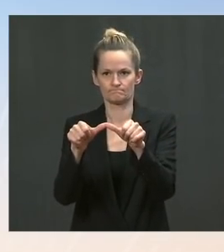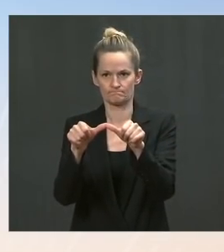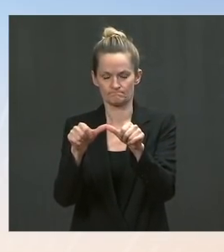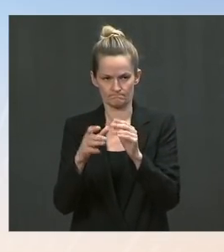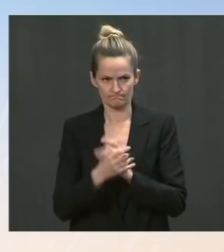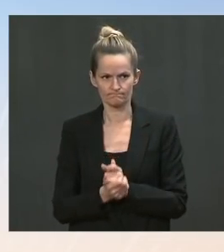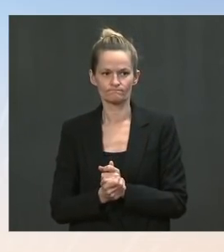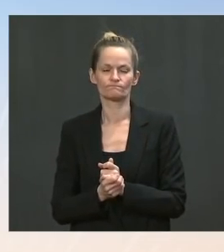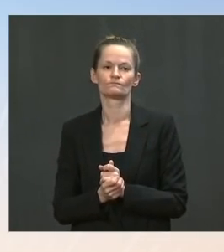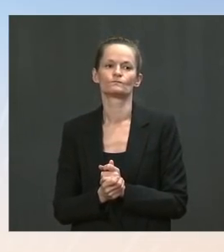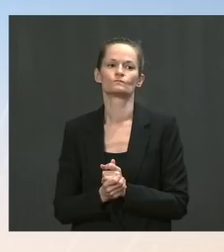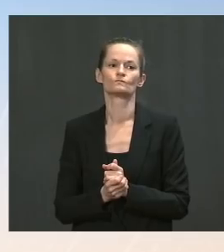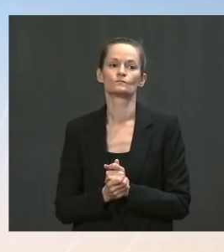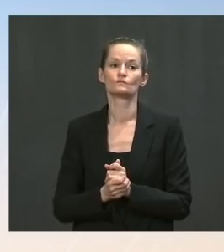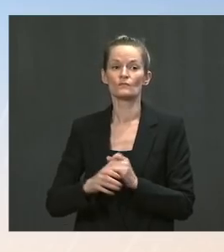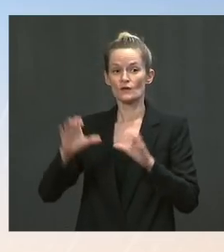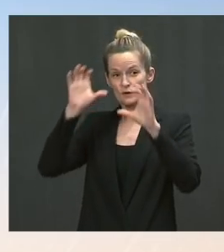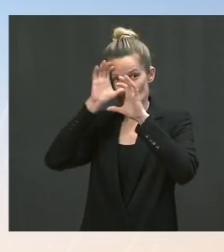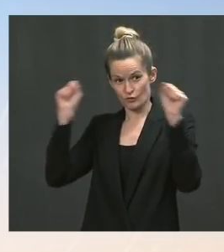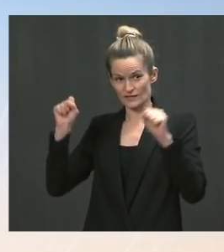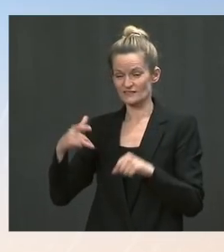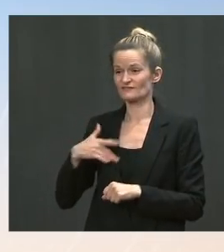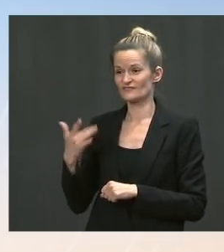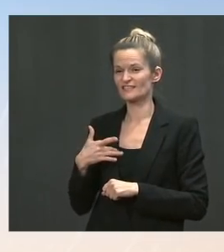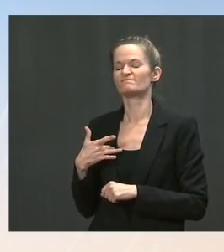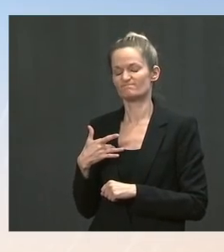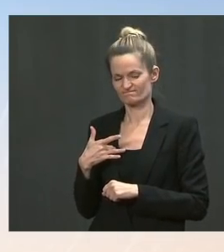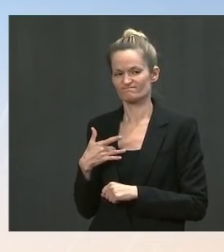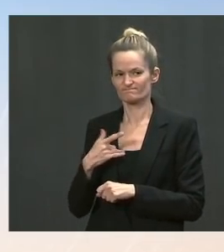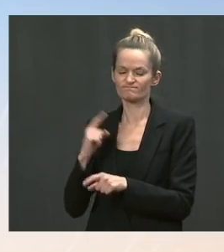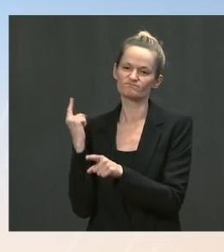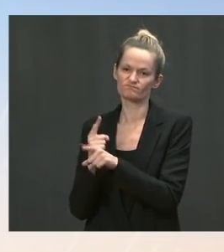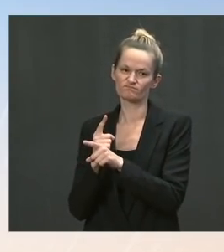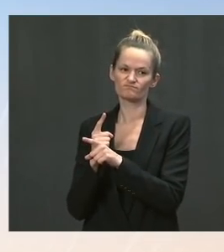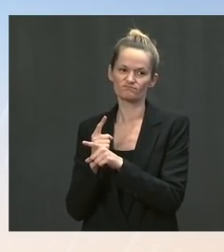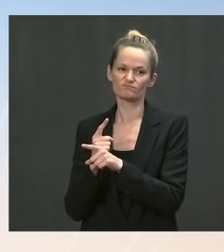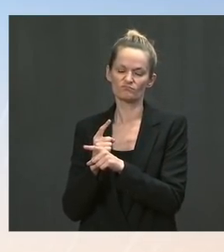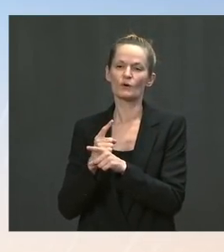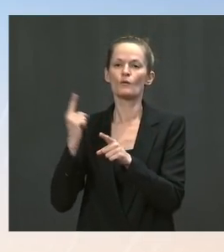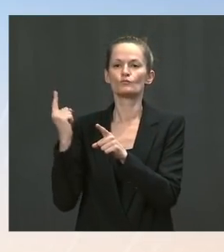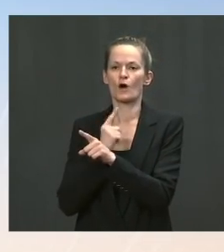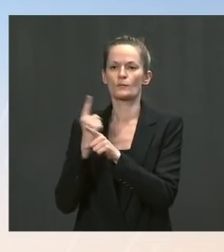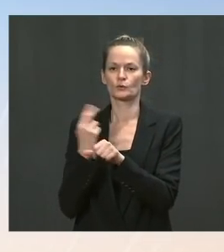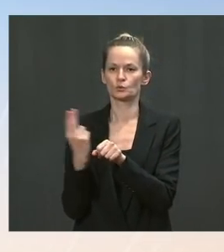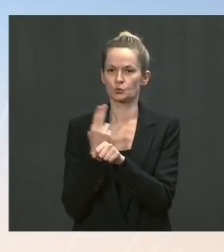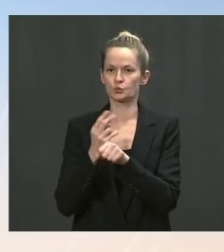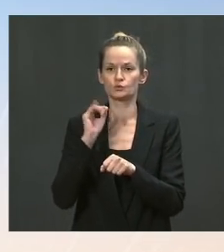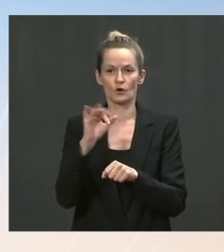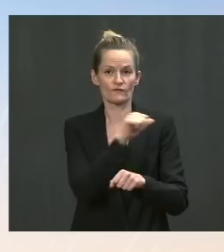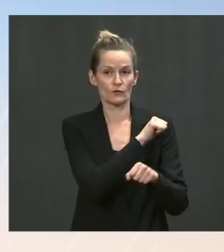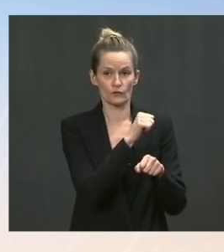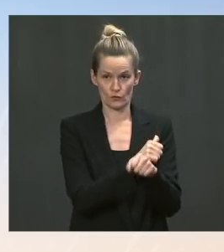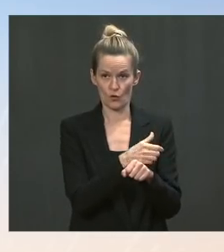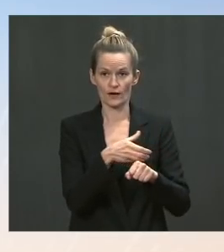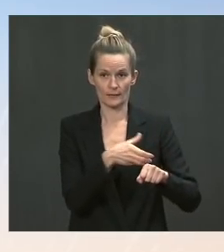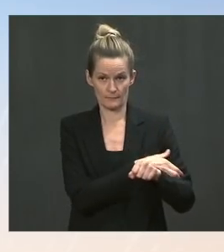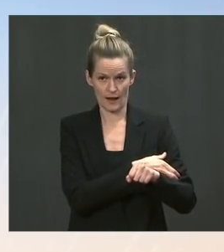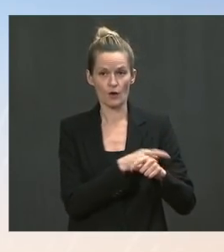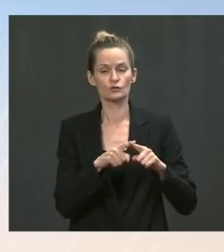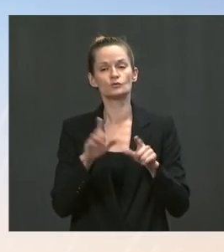believes that this is a proper use of a lawful authority to protect the public health, and the Supreme Court has not ruled otherwise.